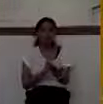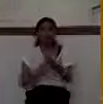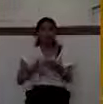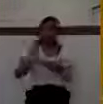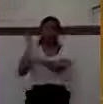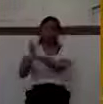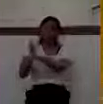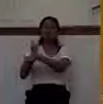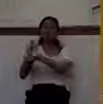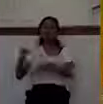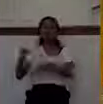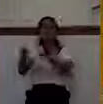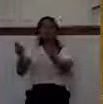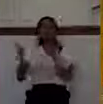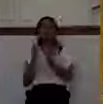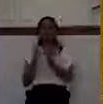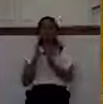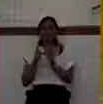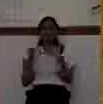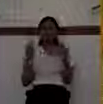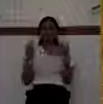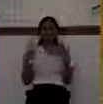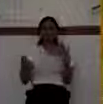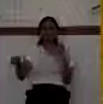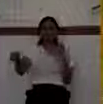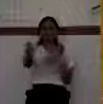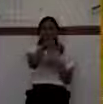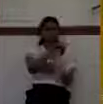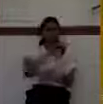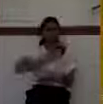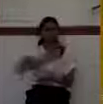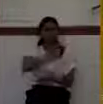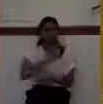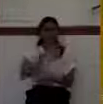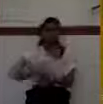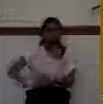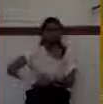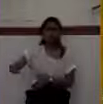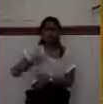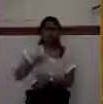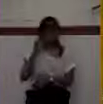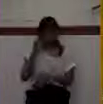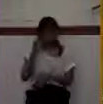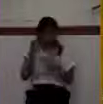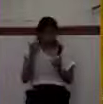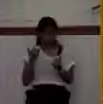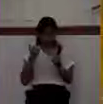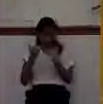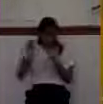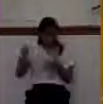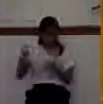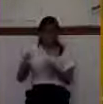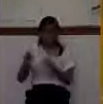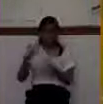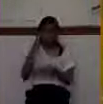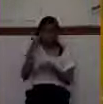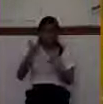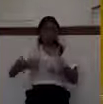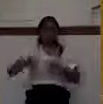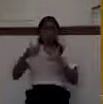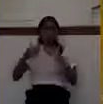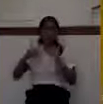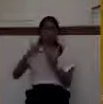Israel was filled with those high places. In fact, you can go over Israel today, and you would see the ruins of some of these high places